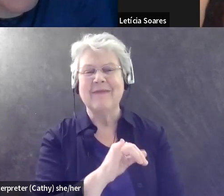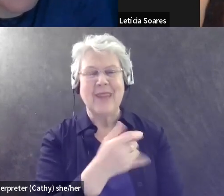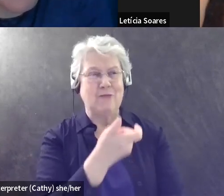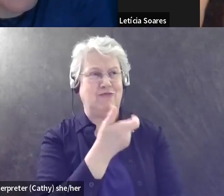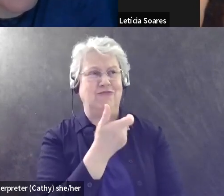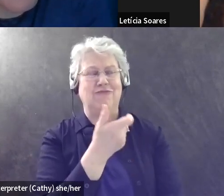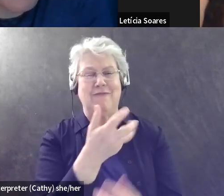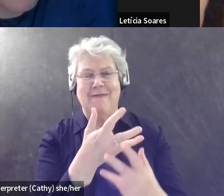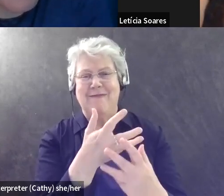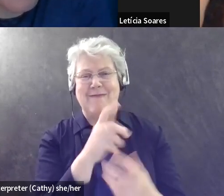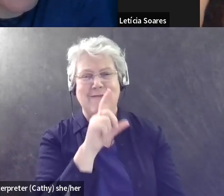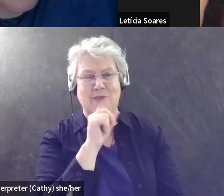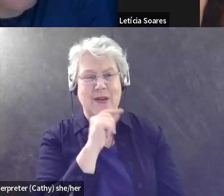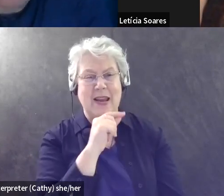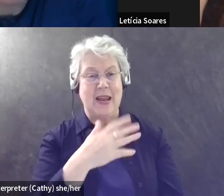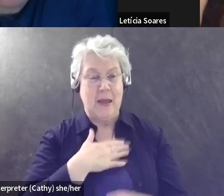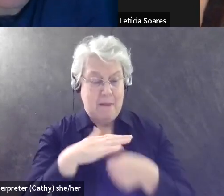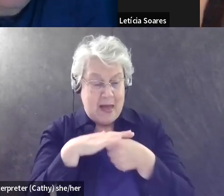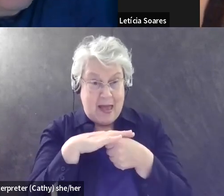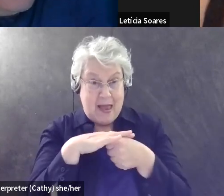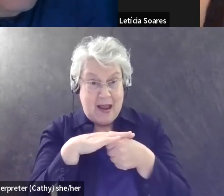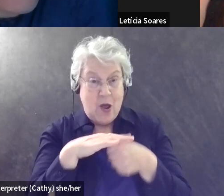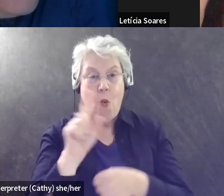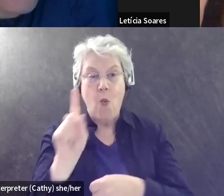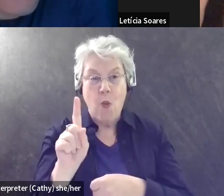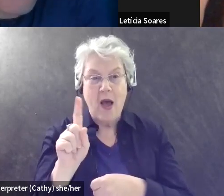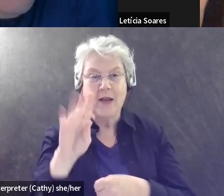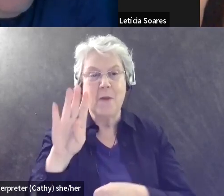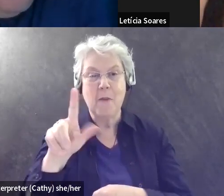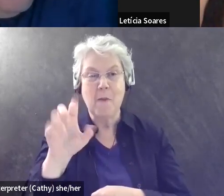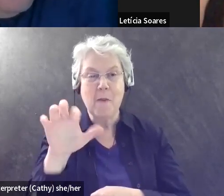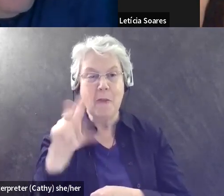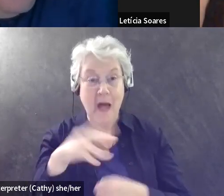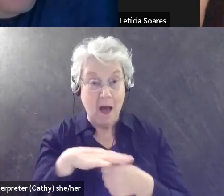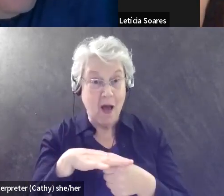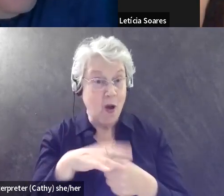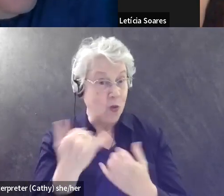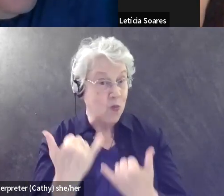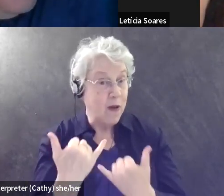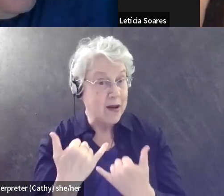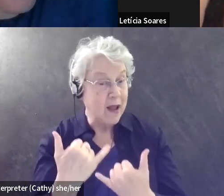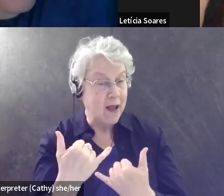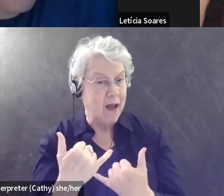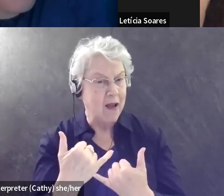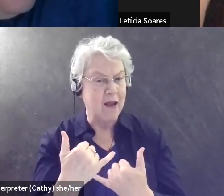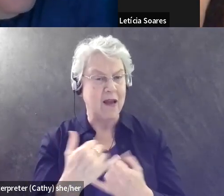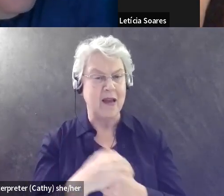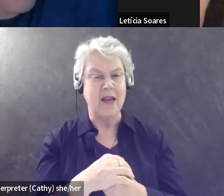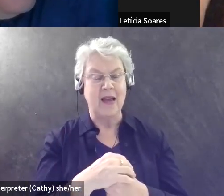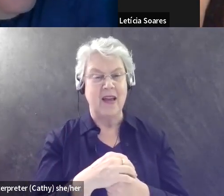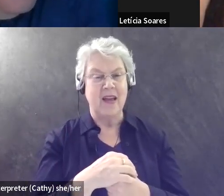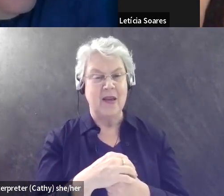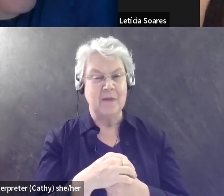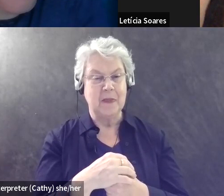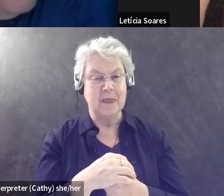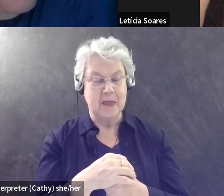a block of my house. Uh, right now, I am currently in a, in a